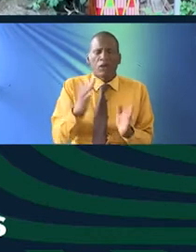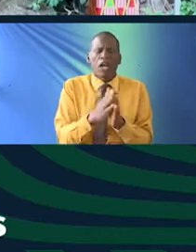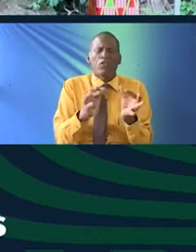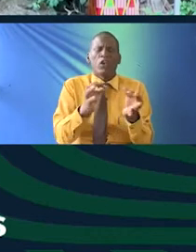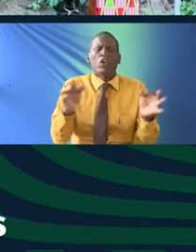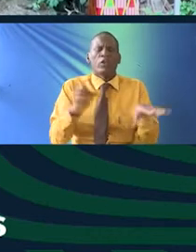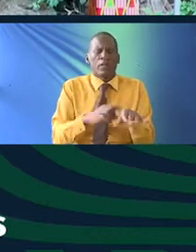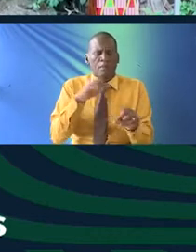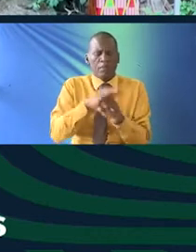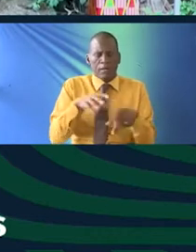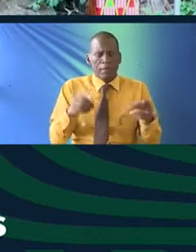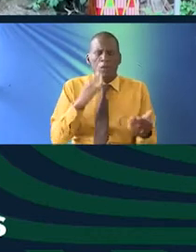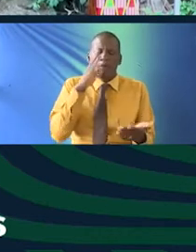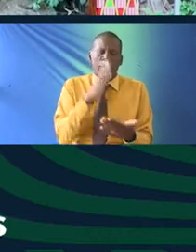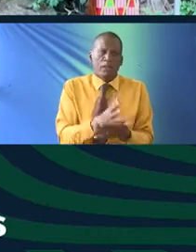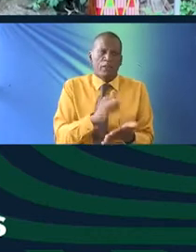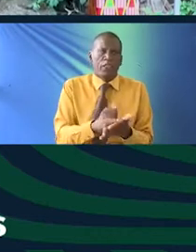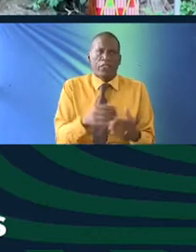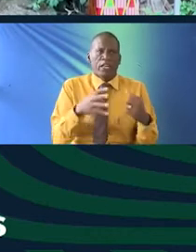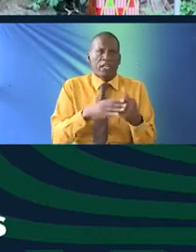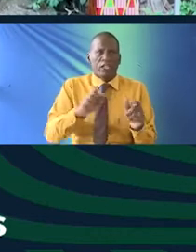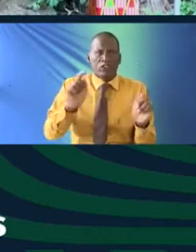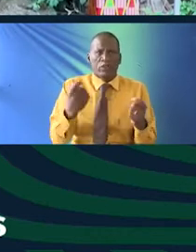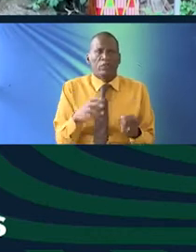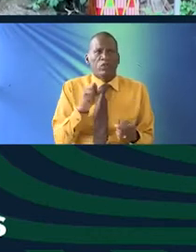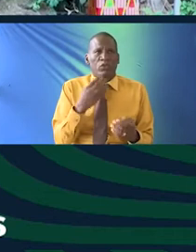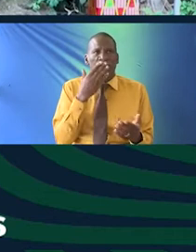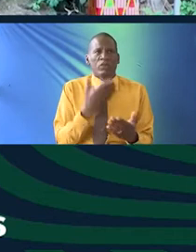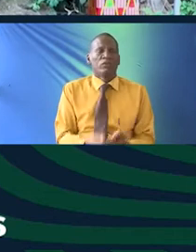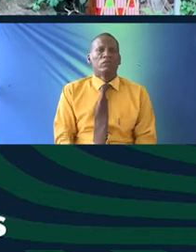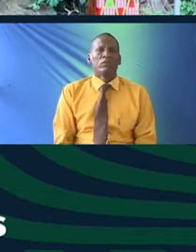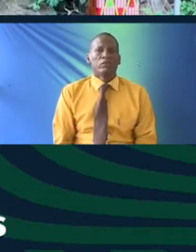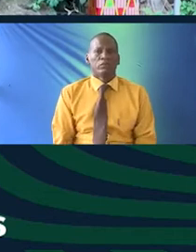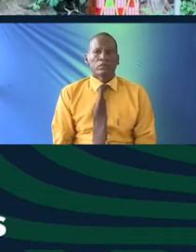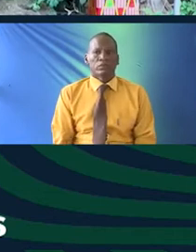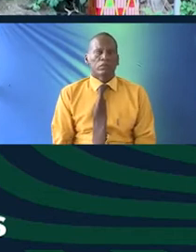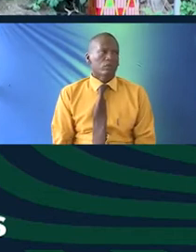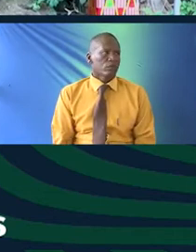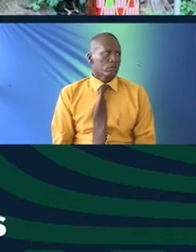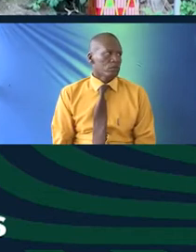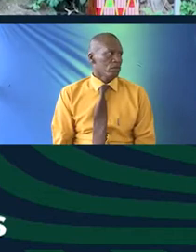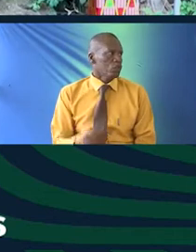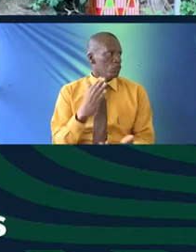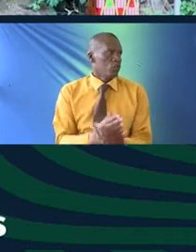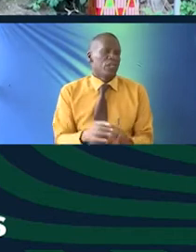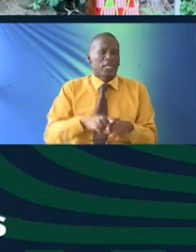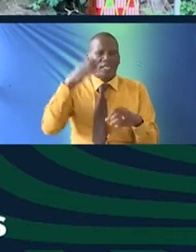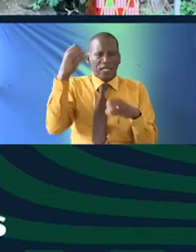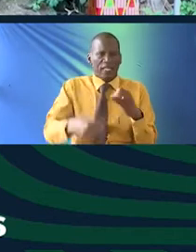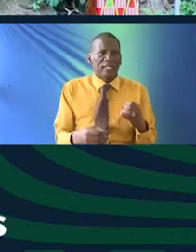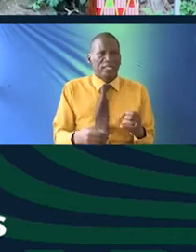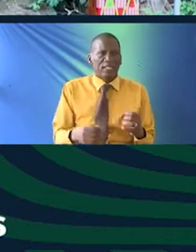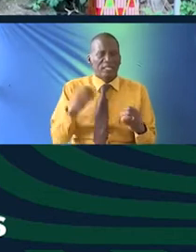and for a very long time a lot of people used to believe that there are nine tribes so thank you yeah really like the